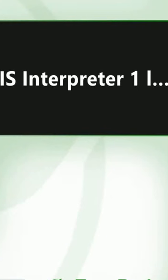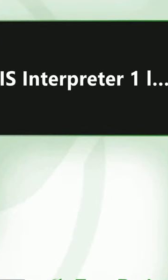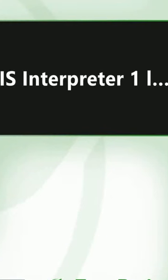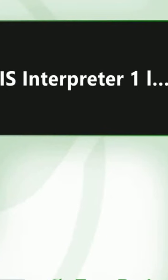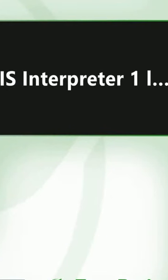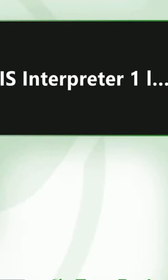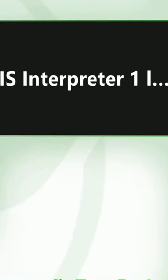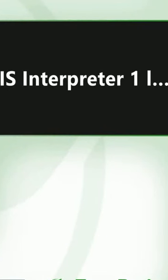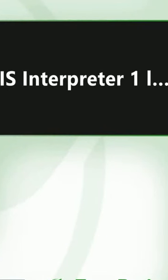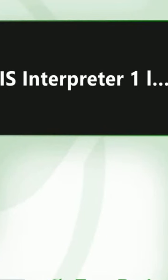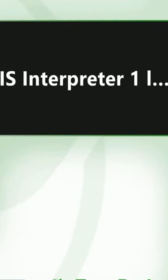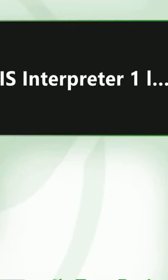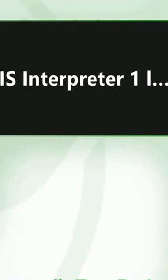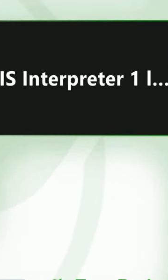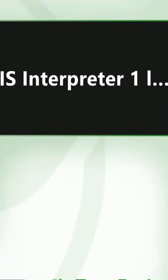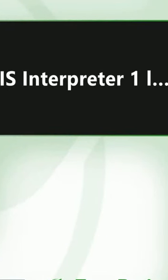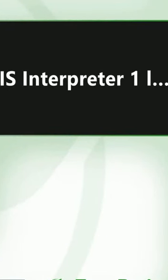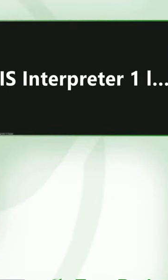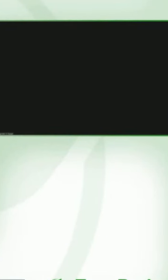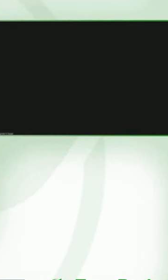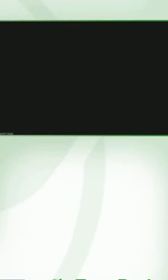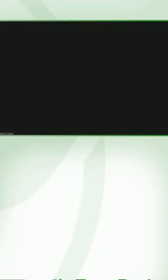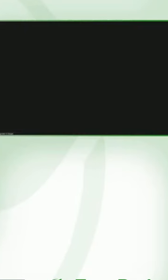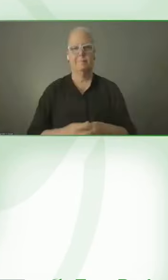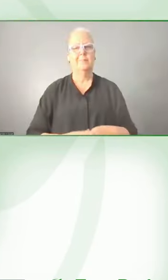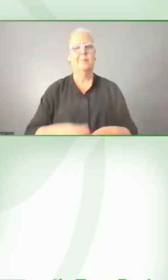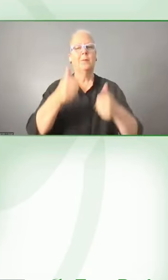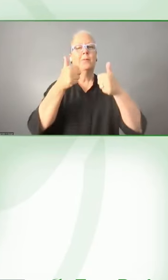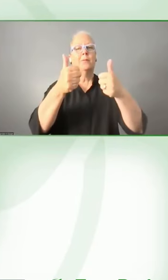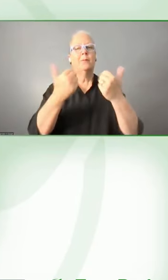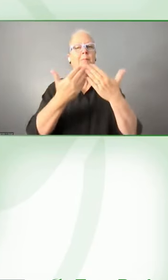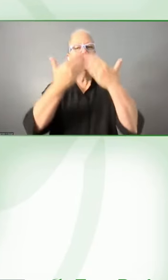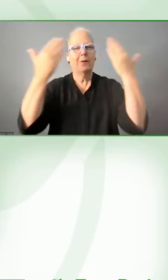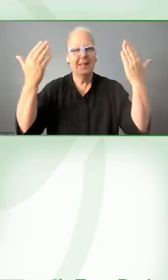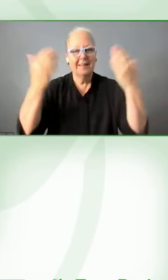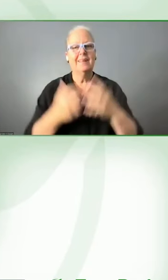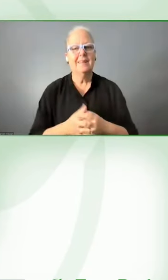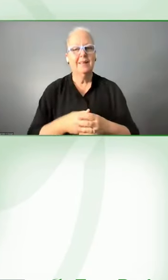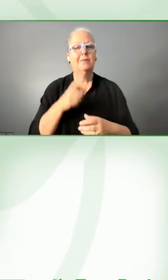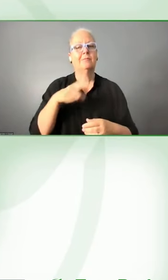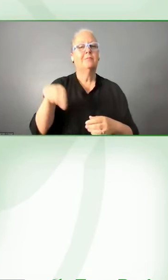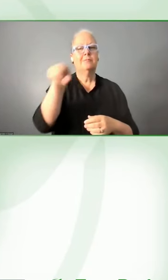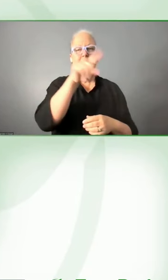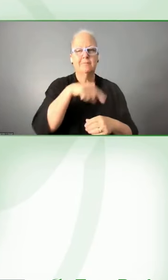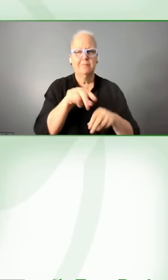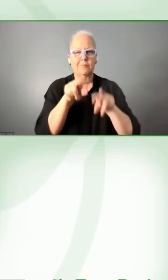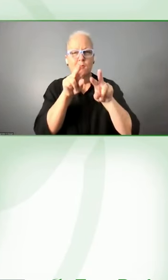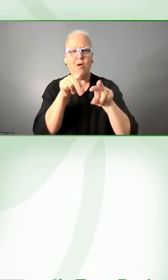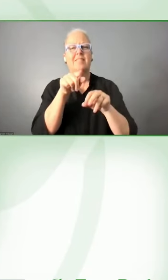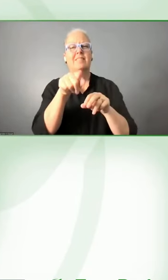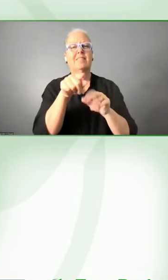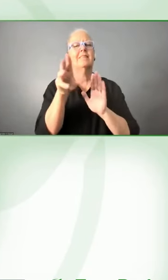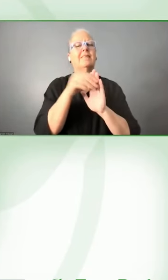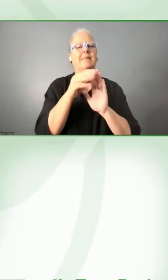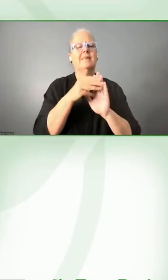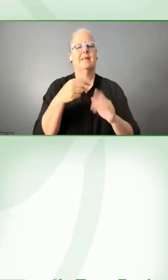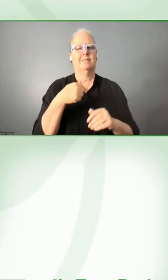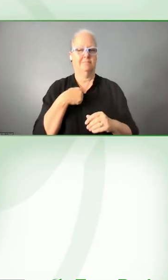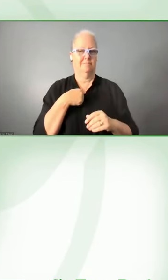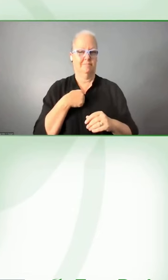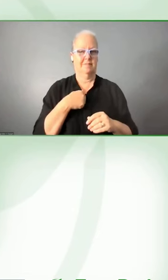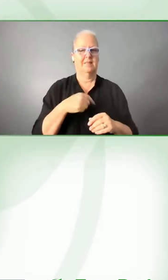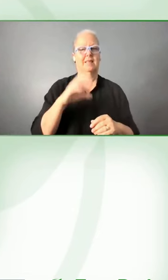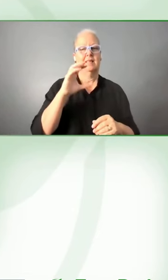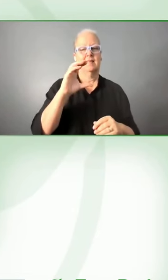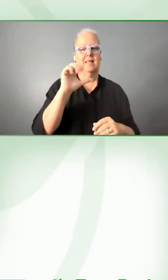good morning to everyone and hello if you're watching on playback on record my name is Katherine Townsend and I'm head of customer